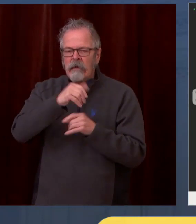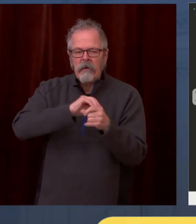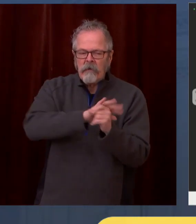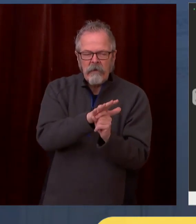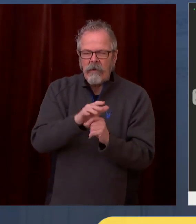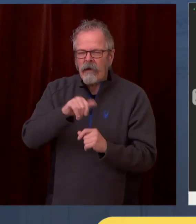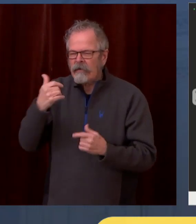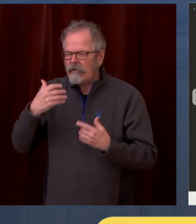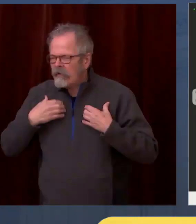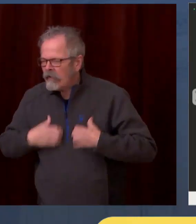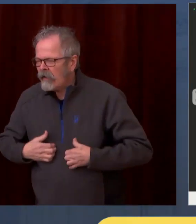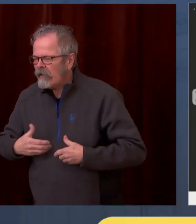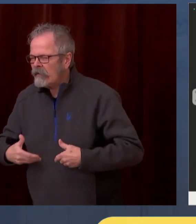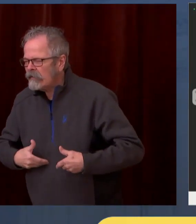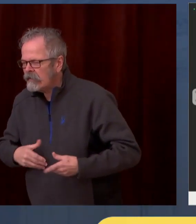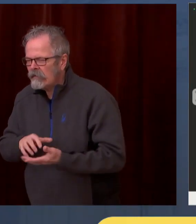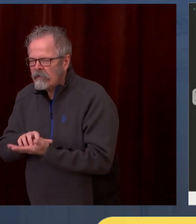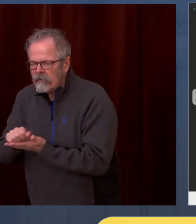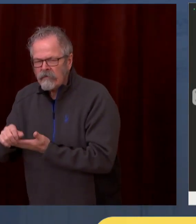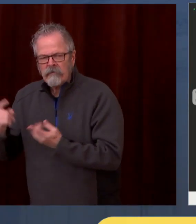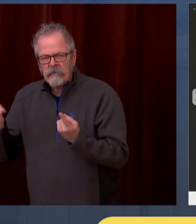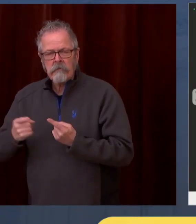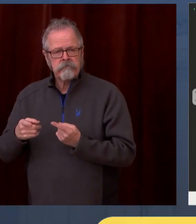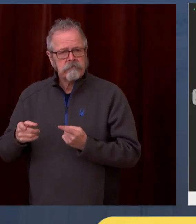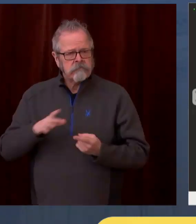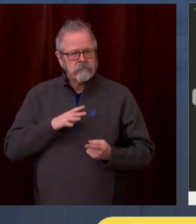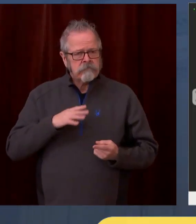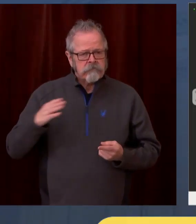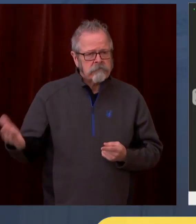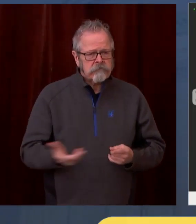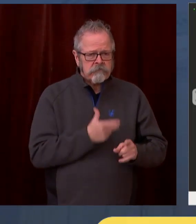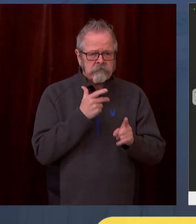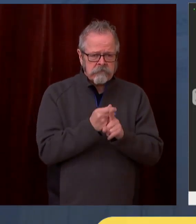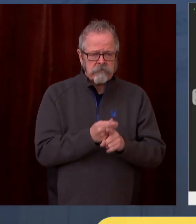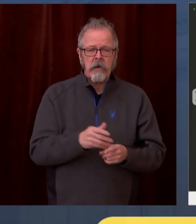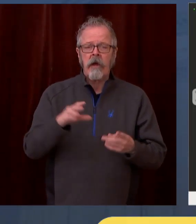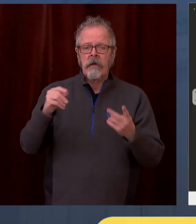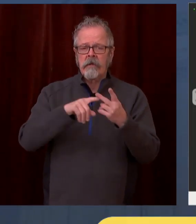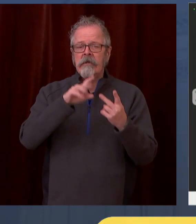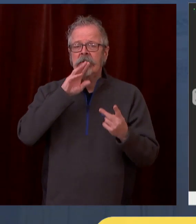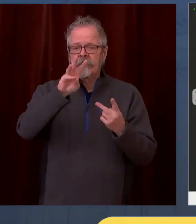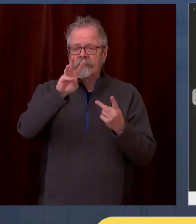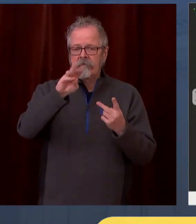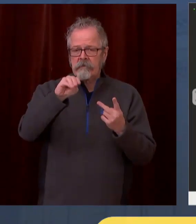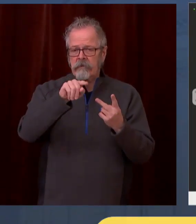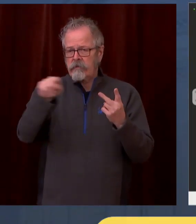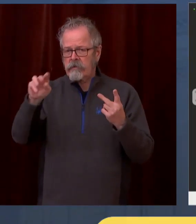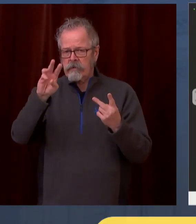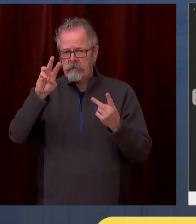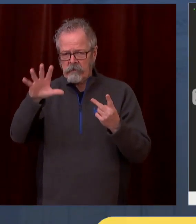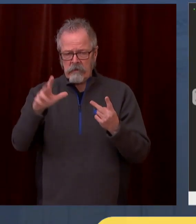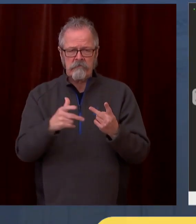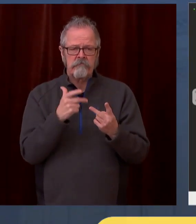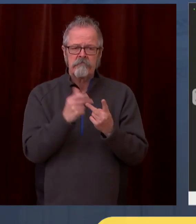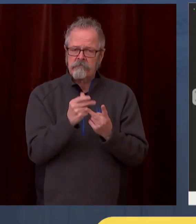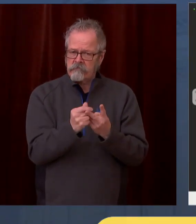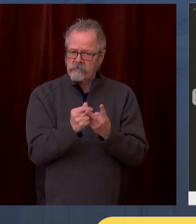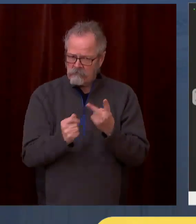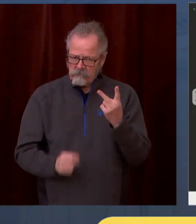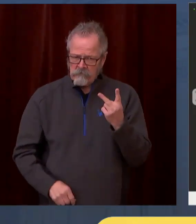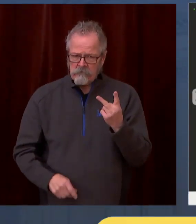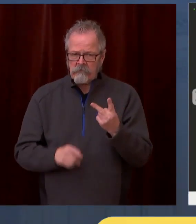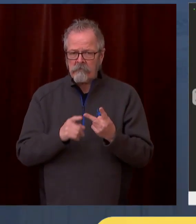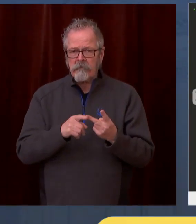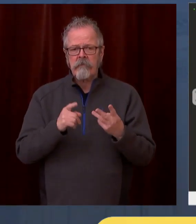ages of 60 and 65. Also, anyone living in congregate settings, such as correctional